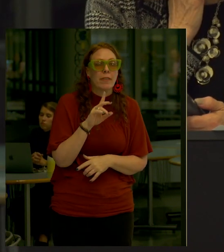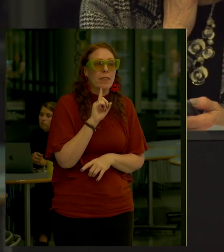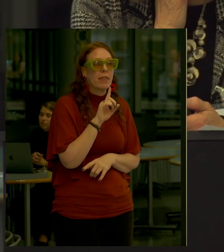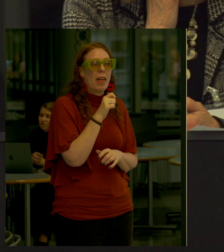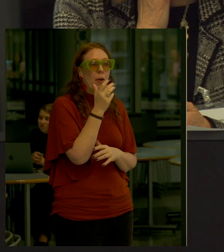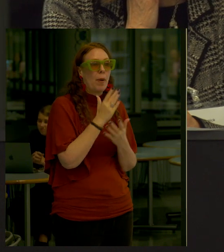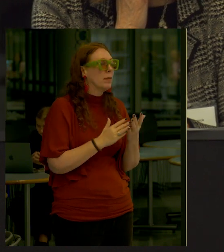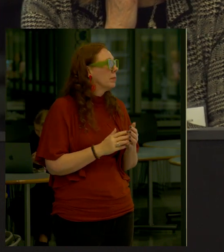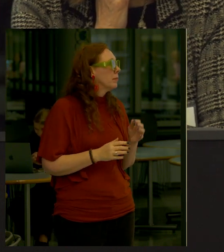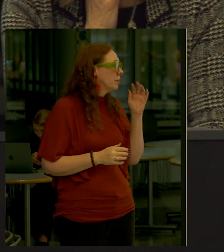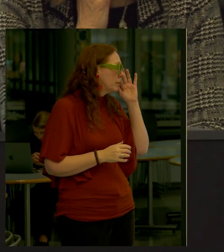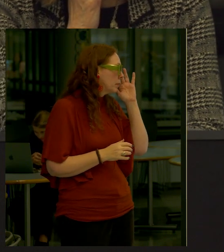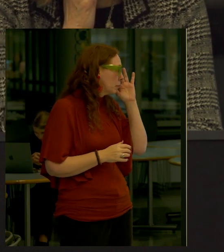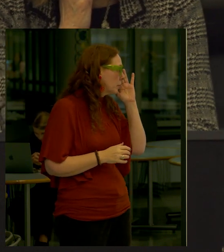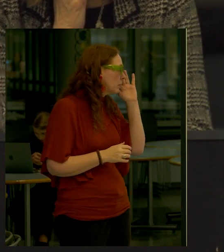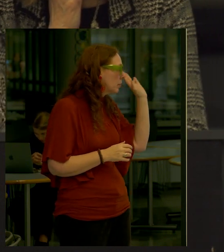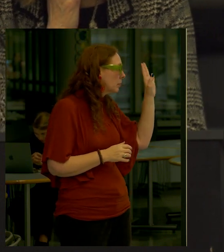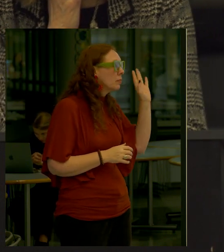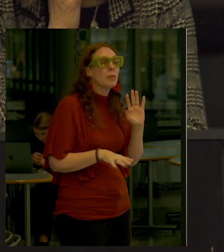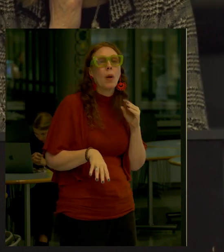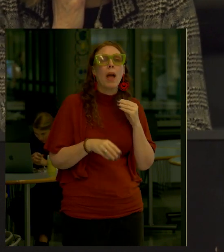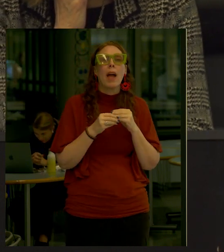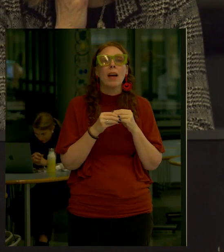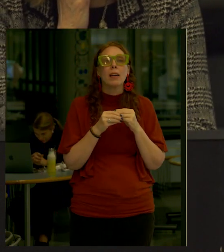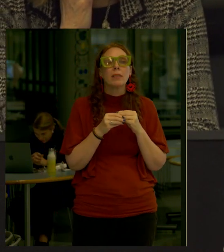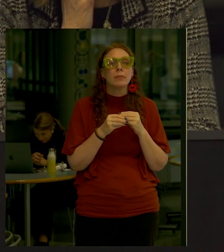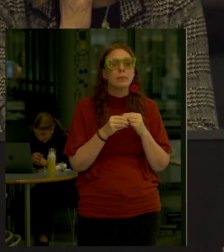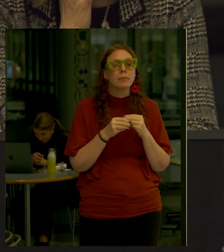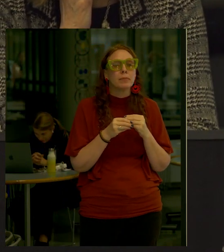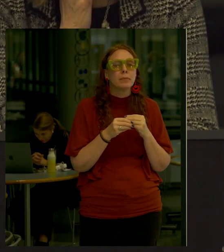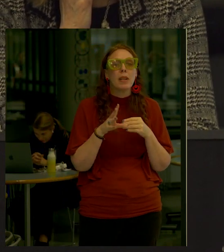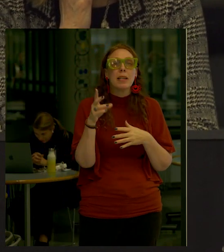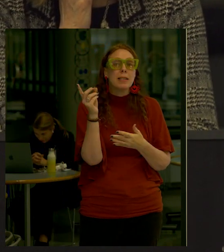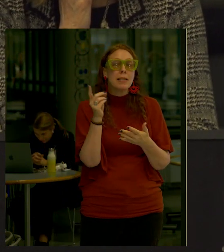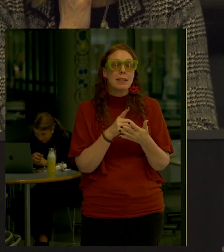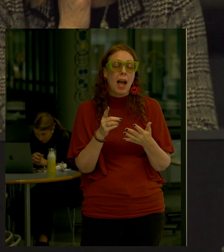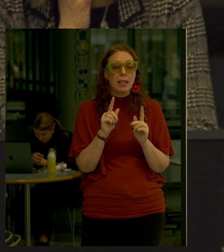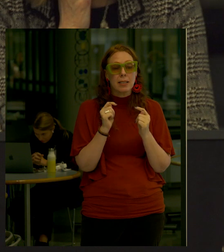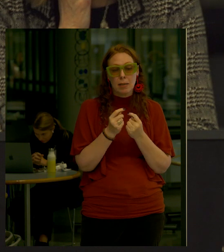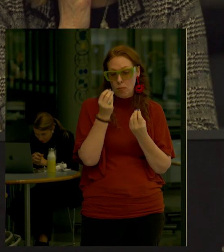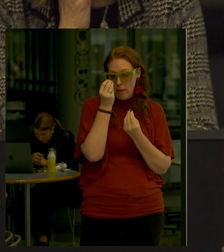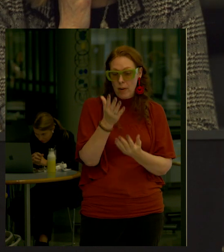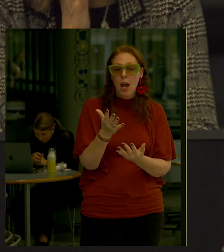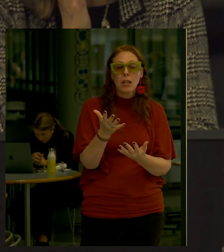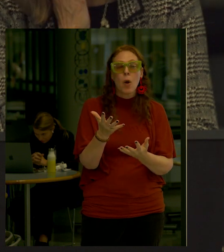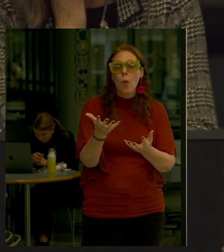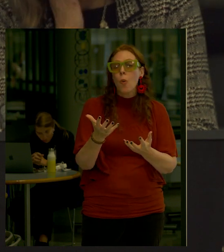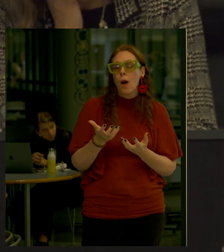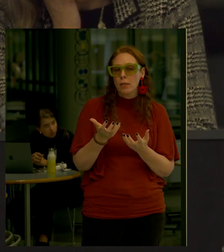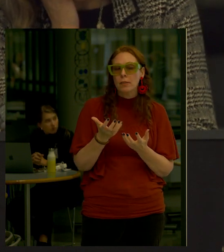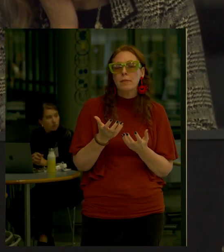One other thing We have provided direction To the design team That we want to